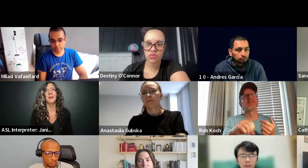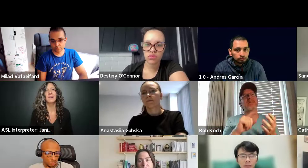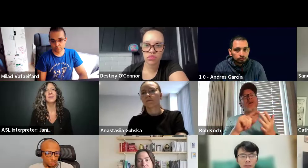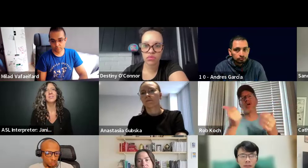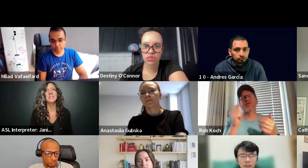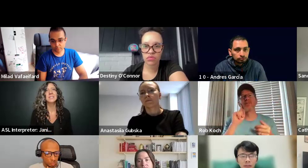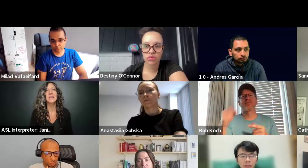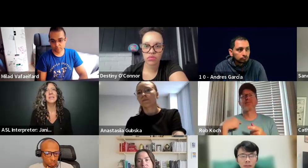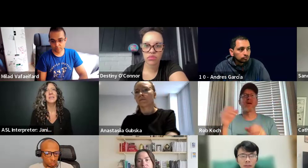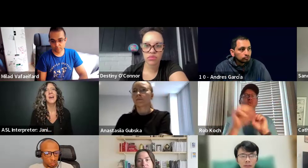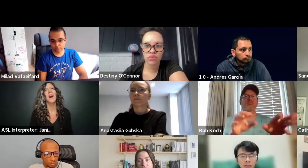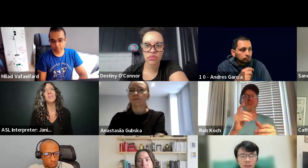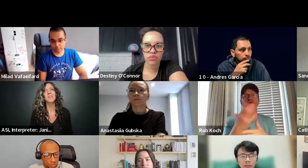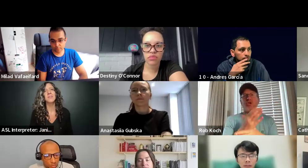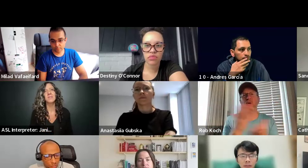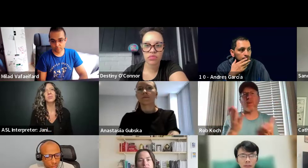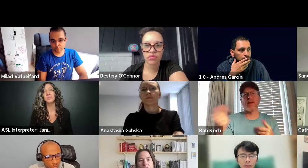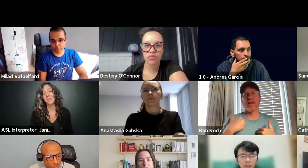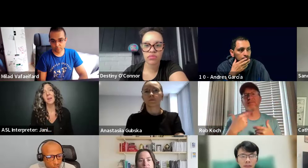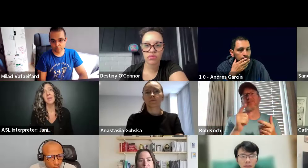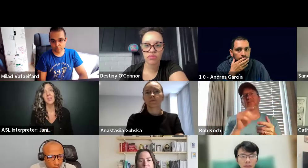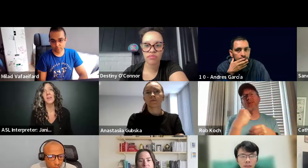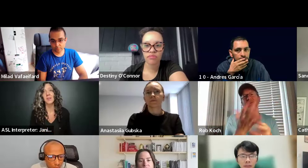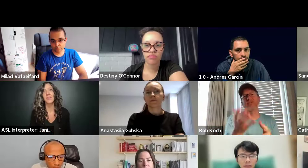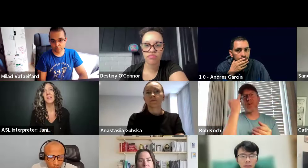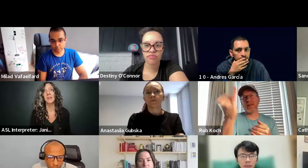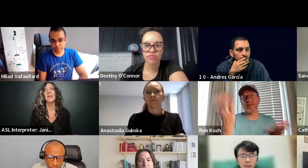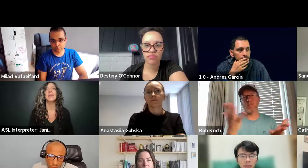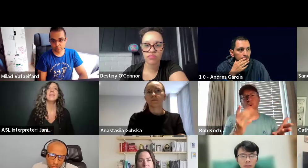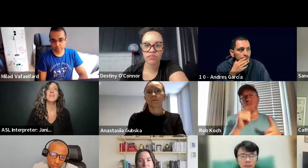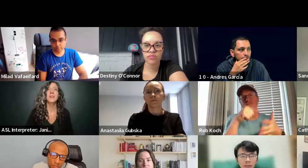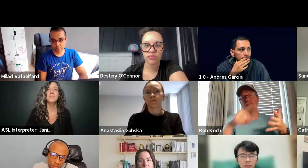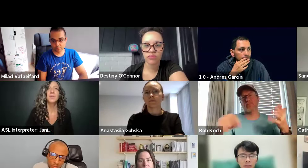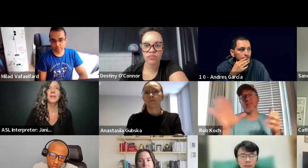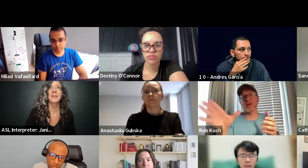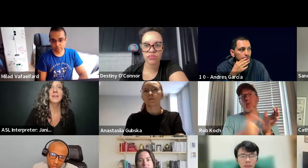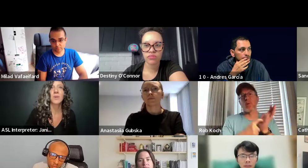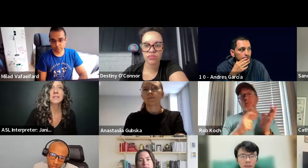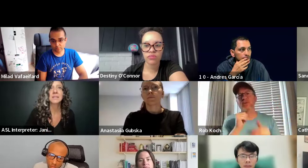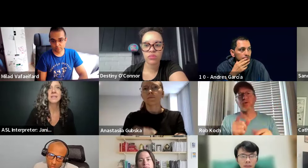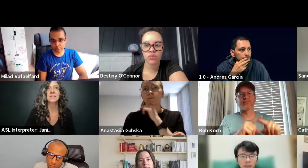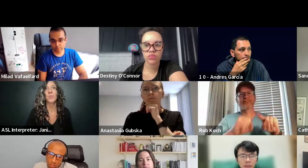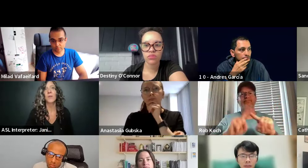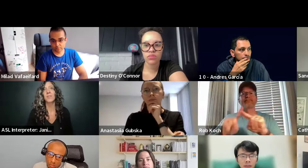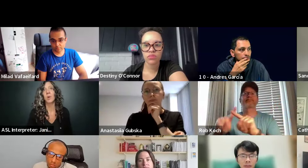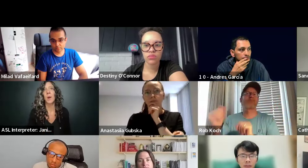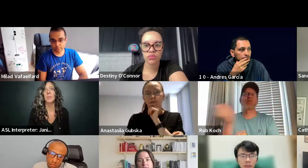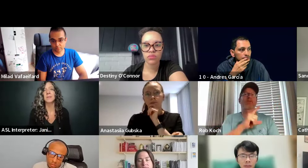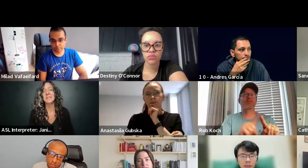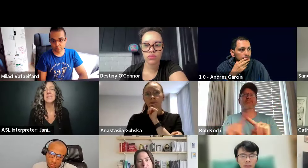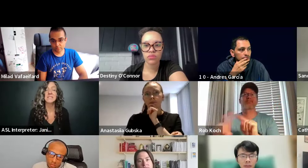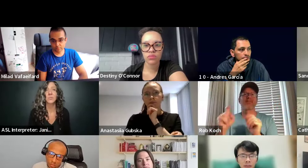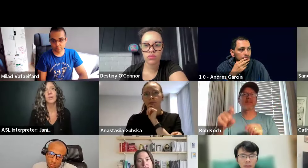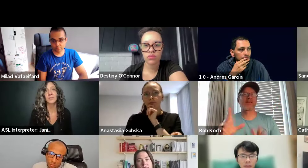then, uh, Jesse, other deaf individuals that are not here that I could then get their input and give you ideas as to what they're